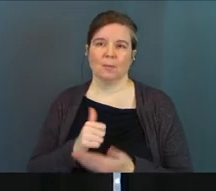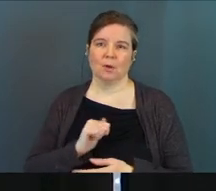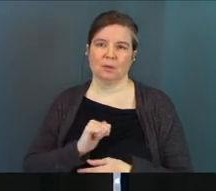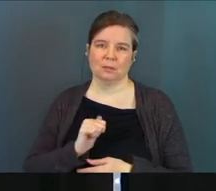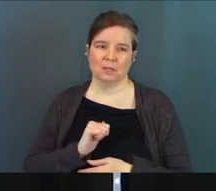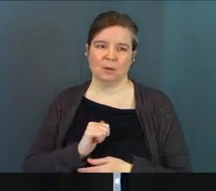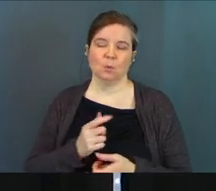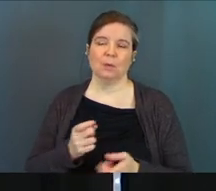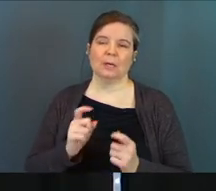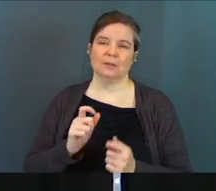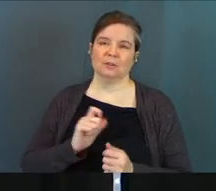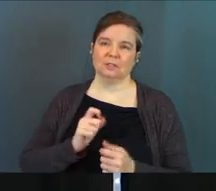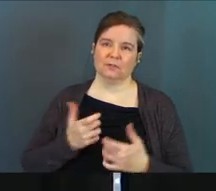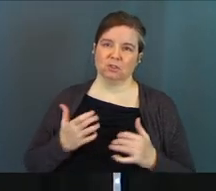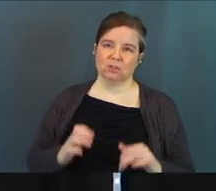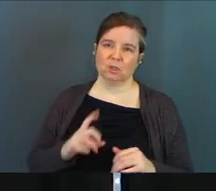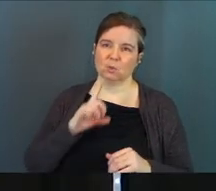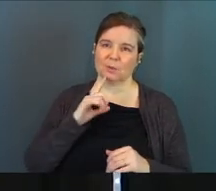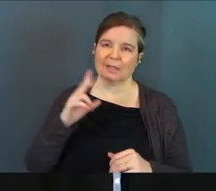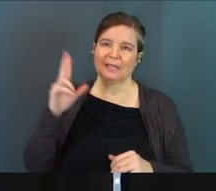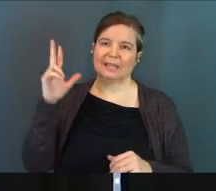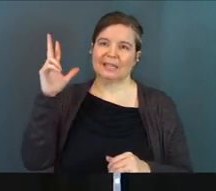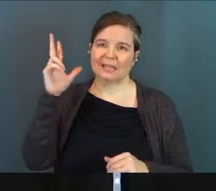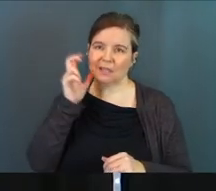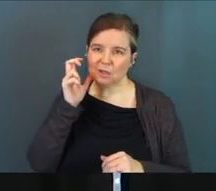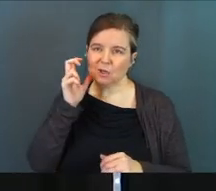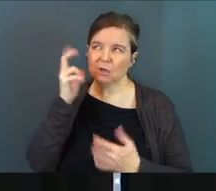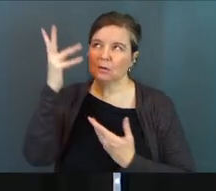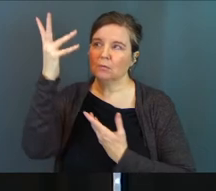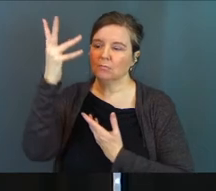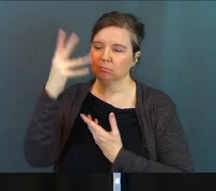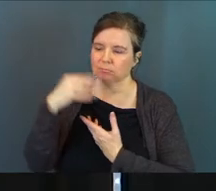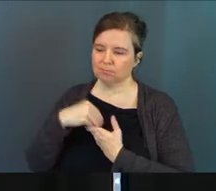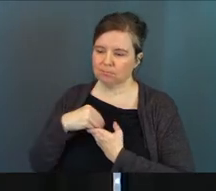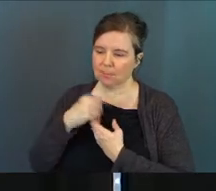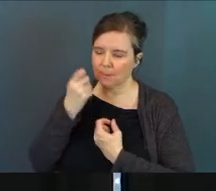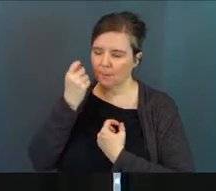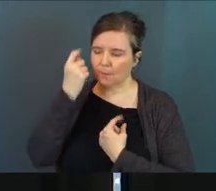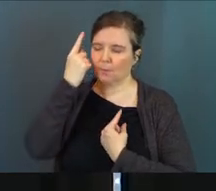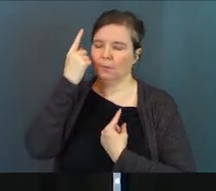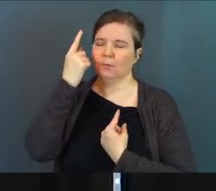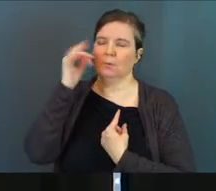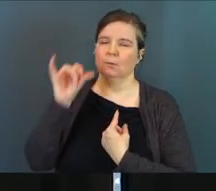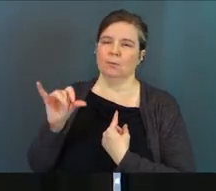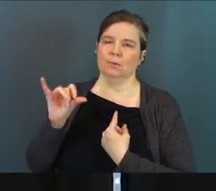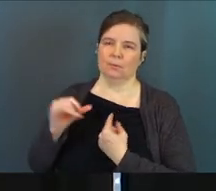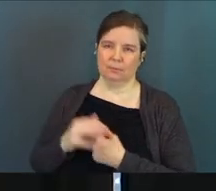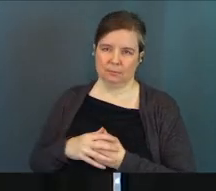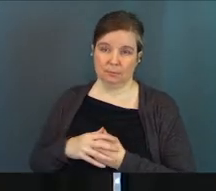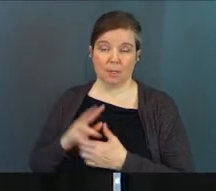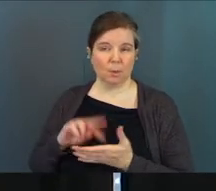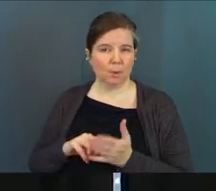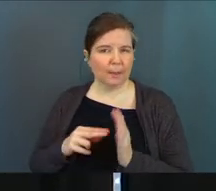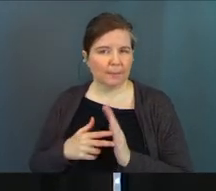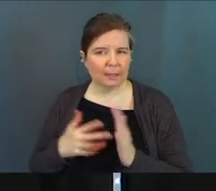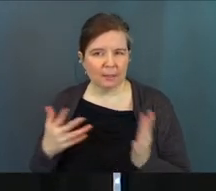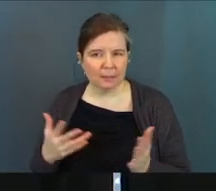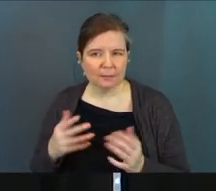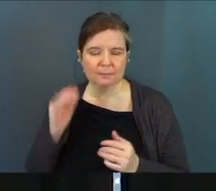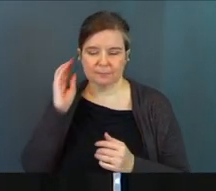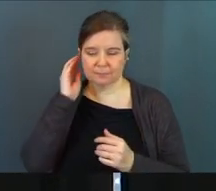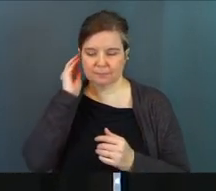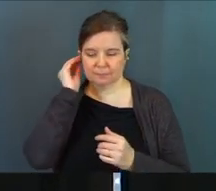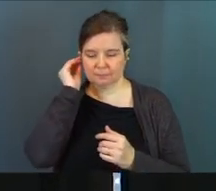ourselves, we're giving ourselves a chance to really hear, to listen to what God might be trying to say to us. And what I mean by that is